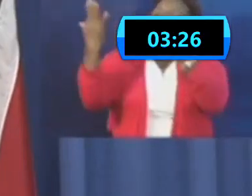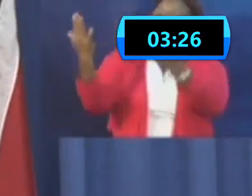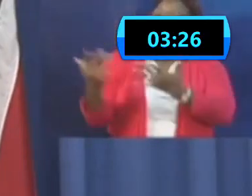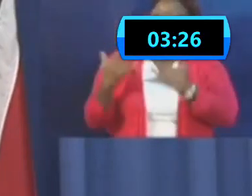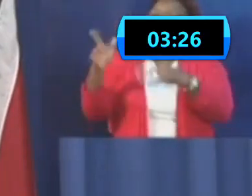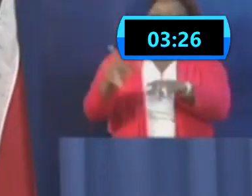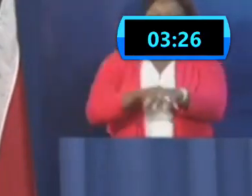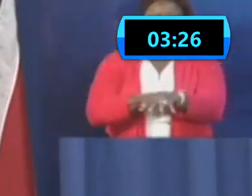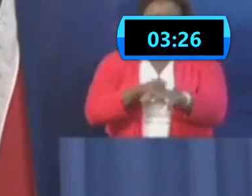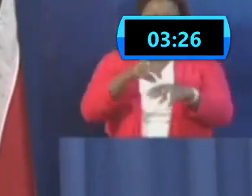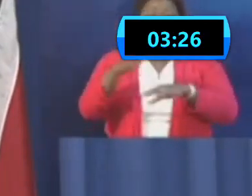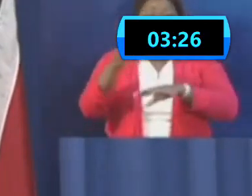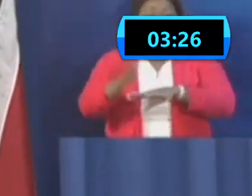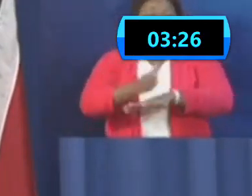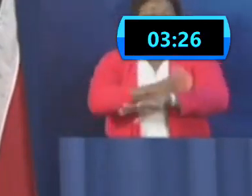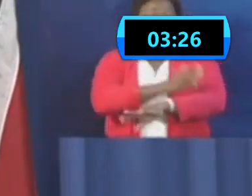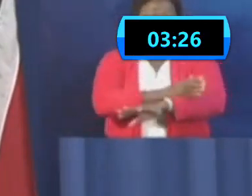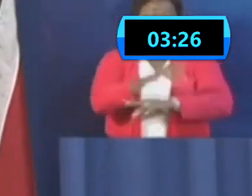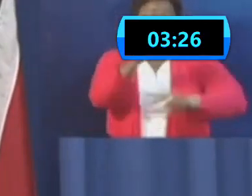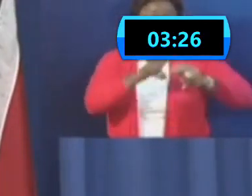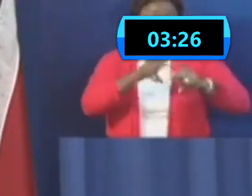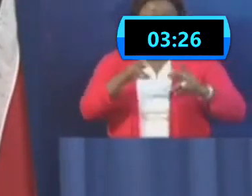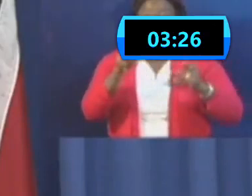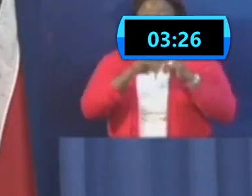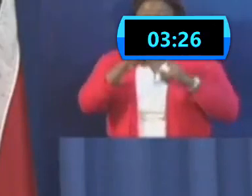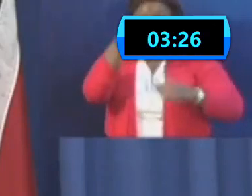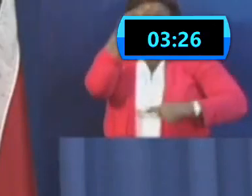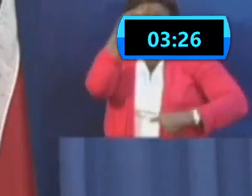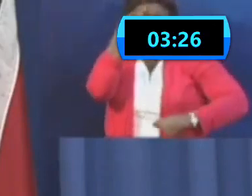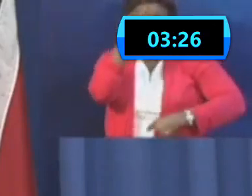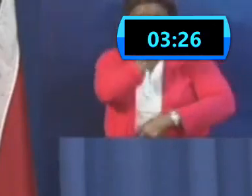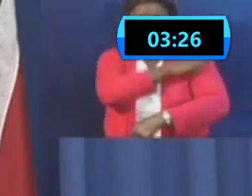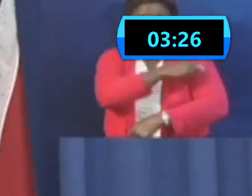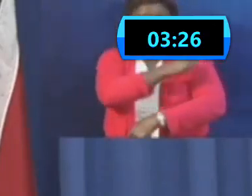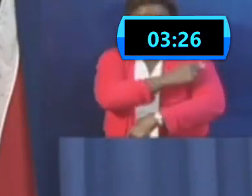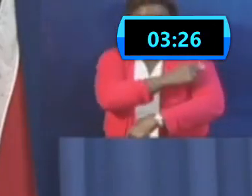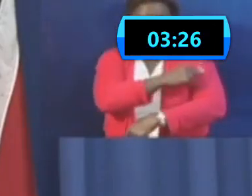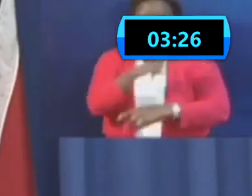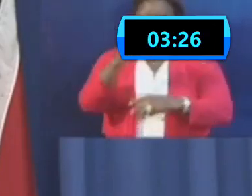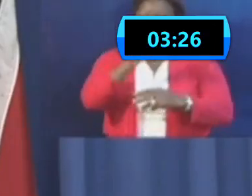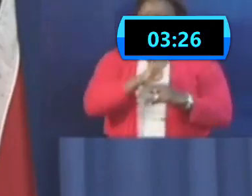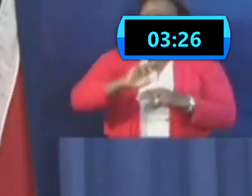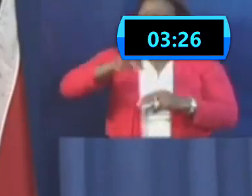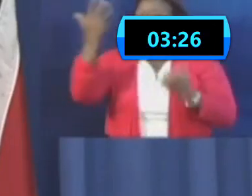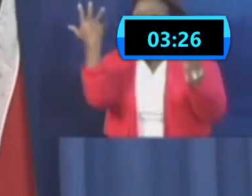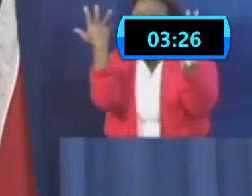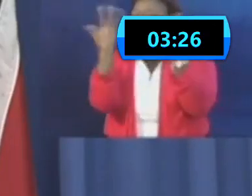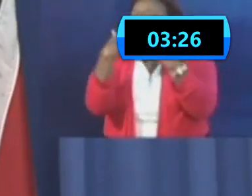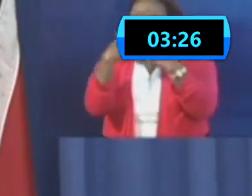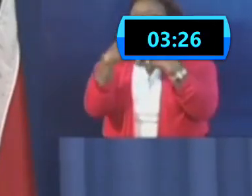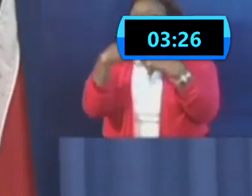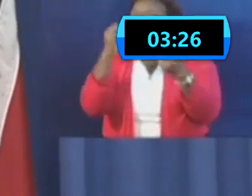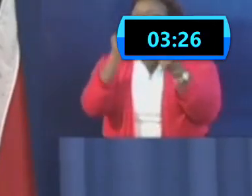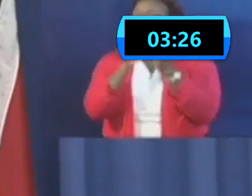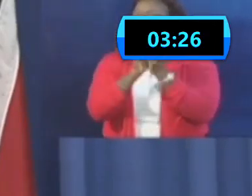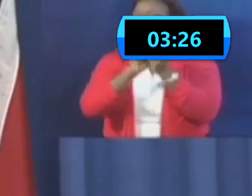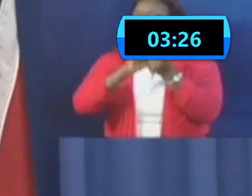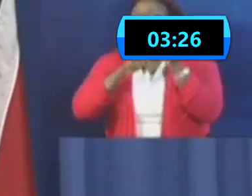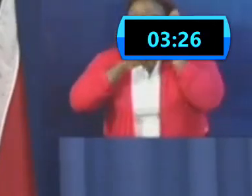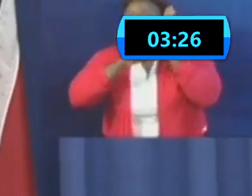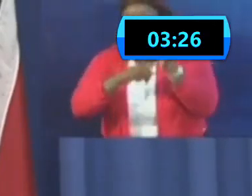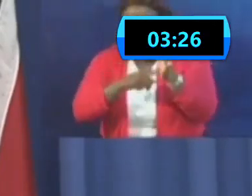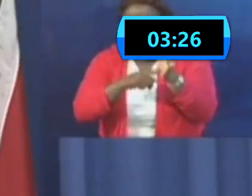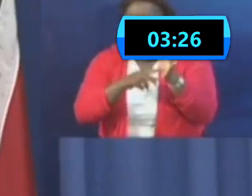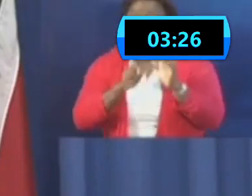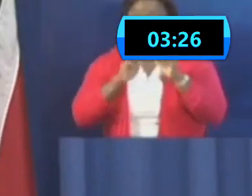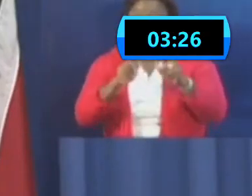cases in the hospital. So those people that are very ill, we're using something called a gene expert machine, which could turn you around in about 45 minutes. So for the